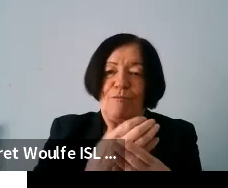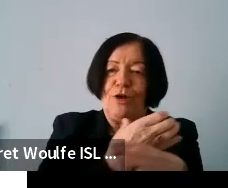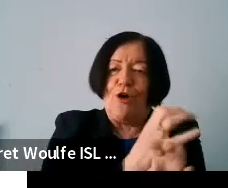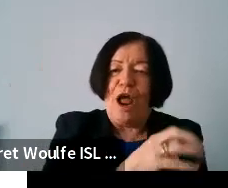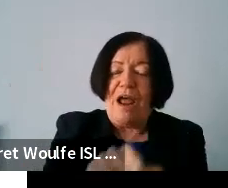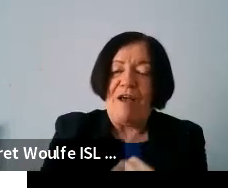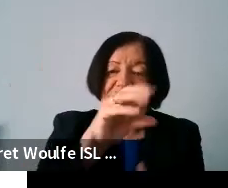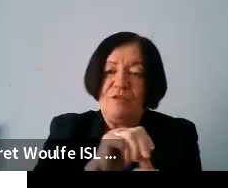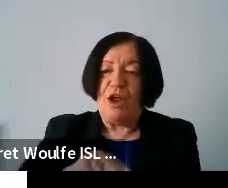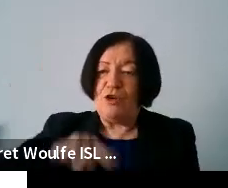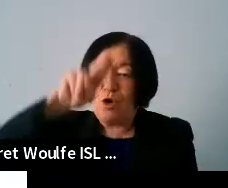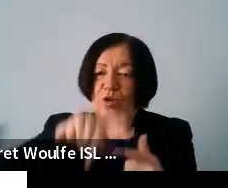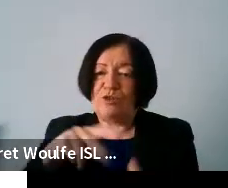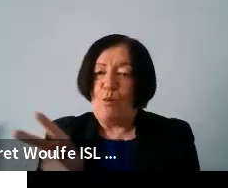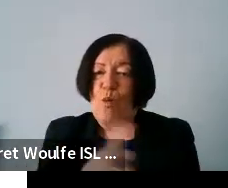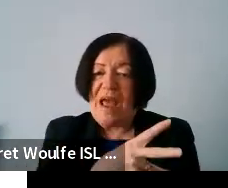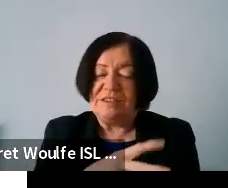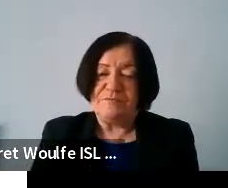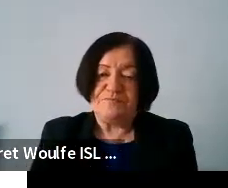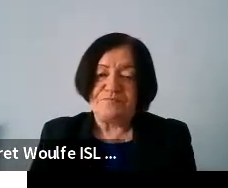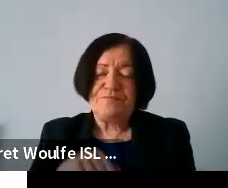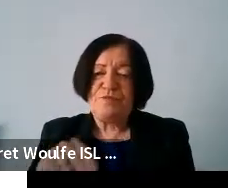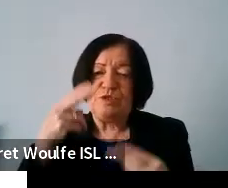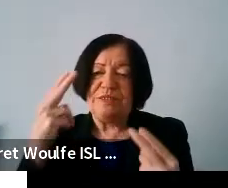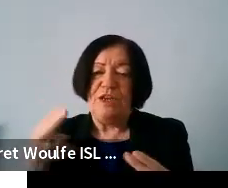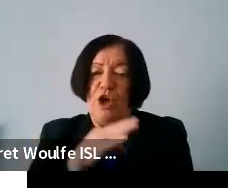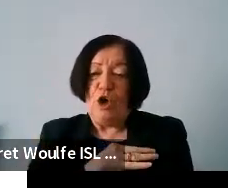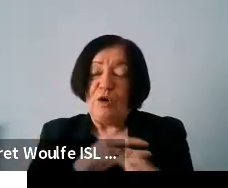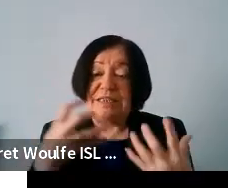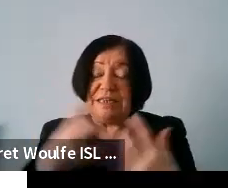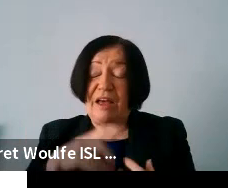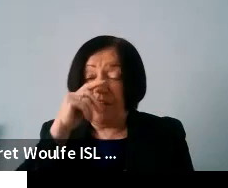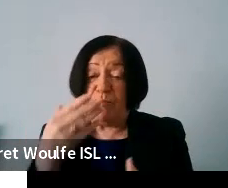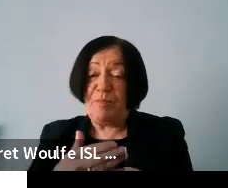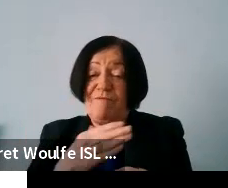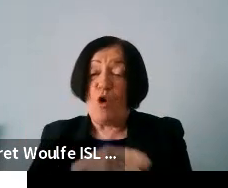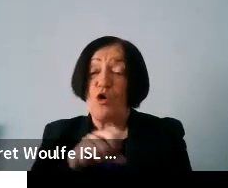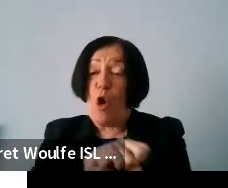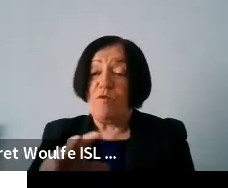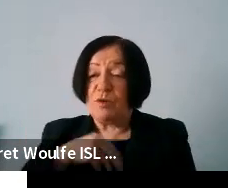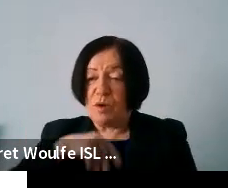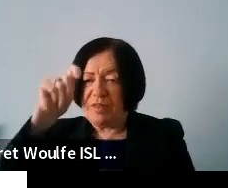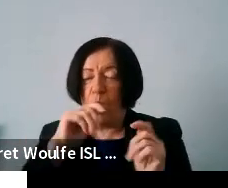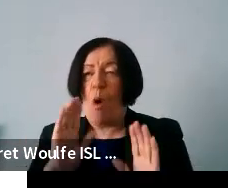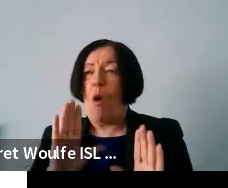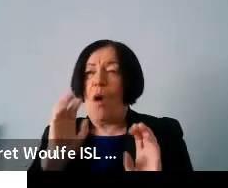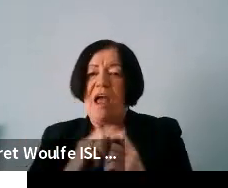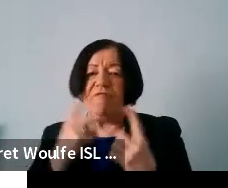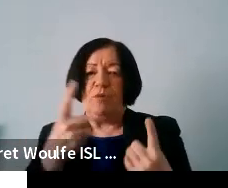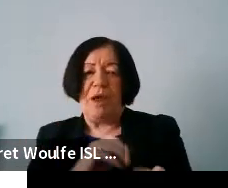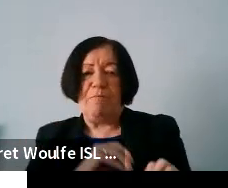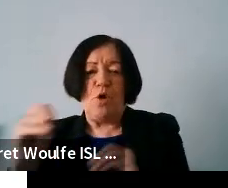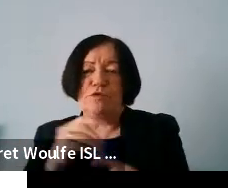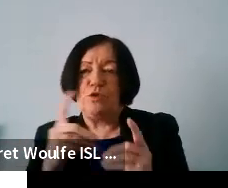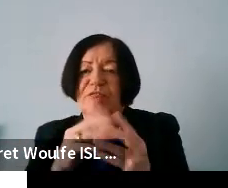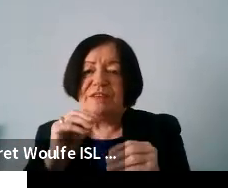particularly north and west for example then you need a good device i think before covid we were thinking oh will everybody be moving to do